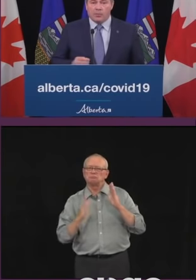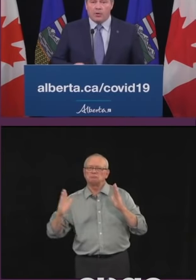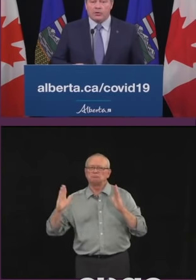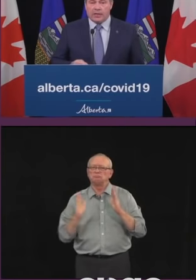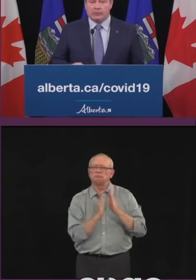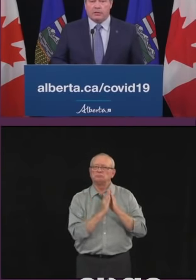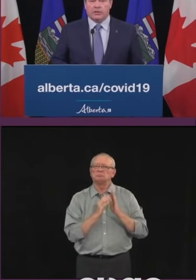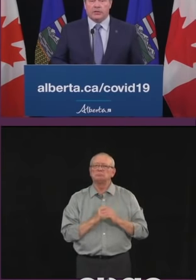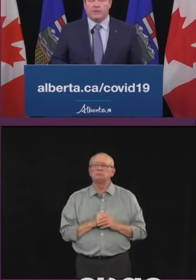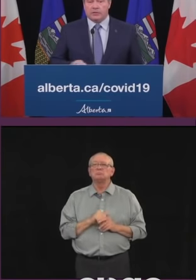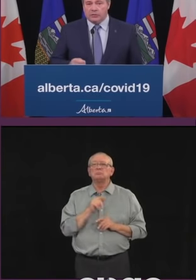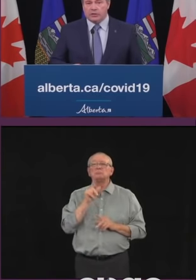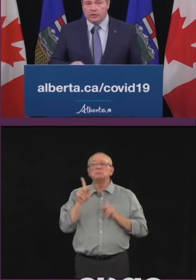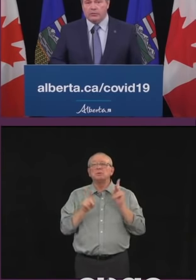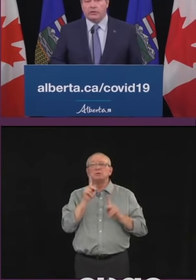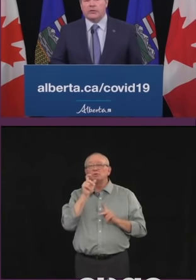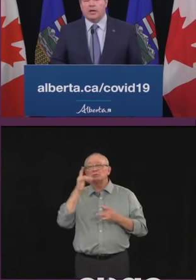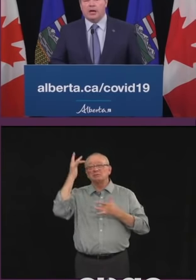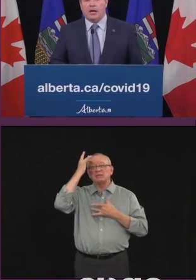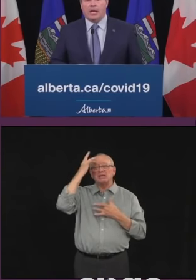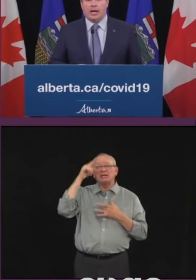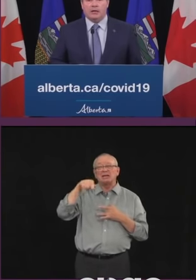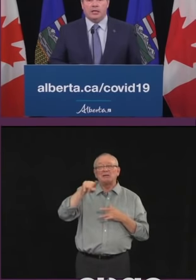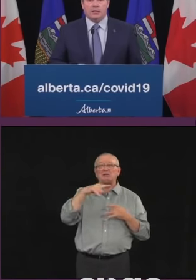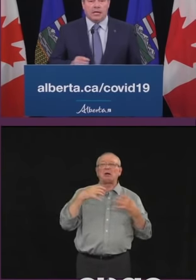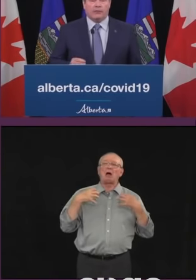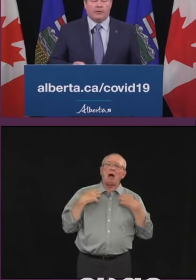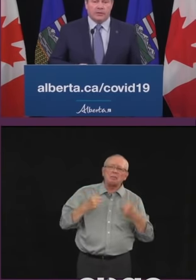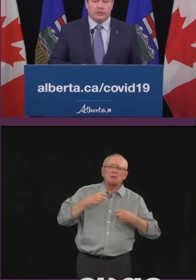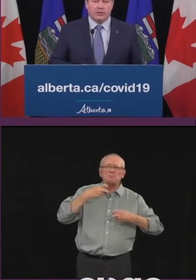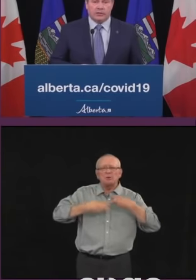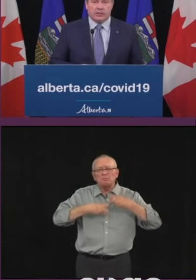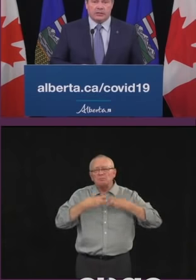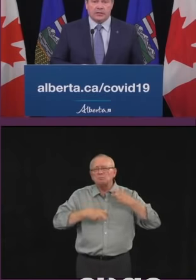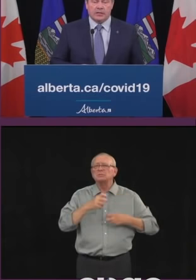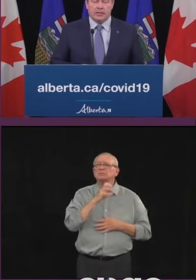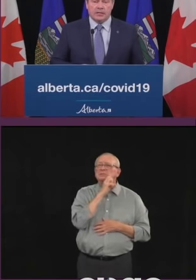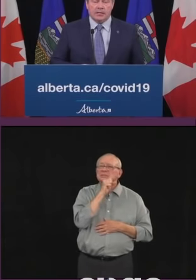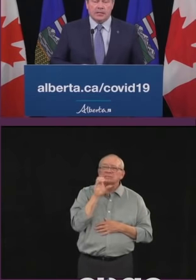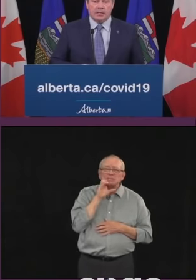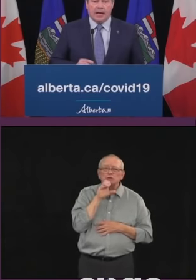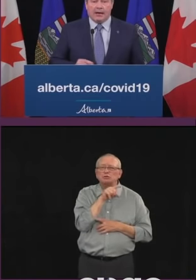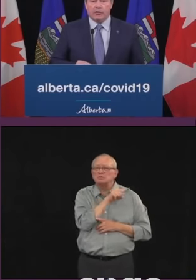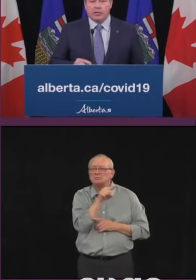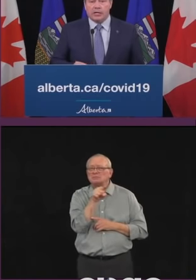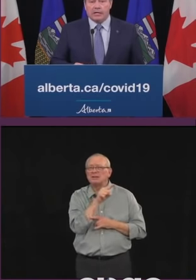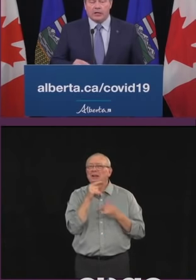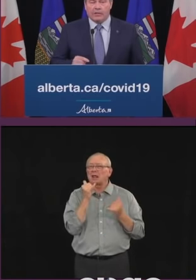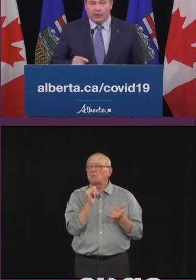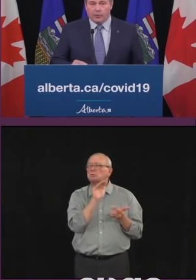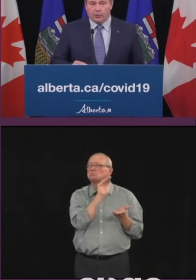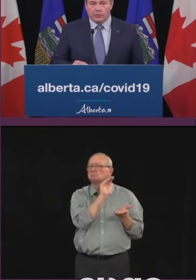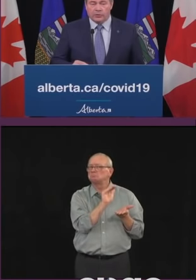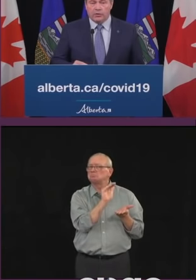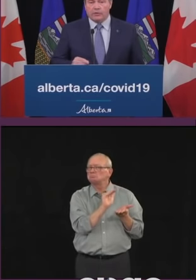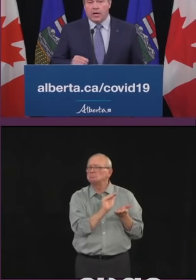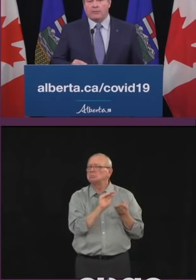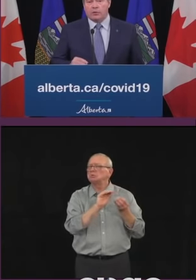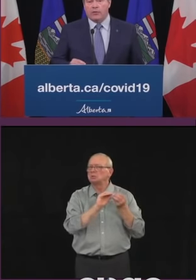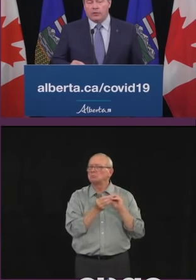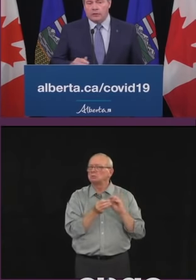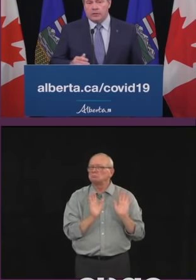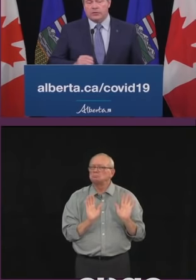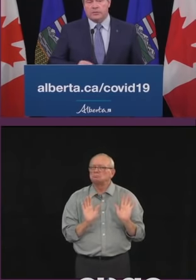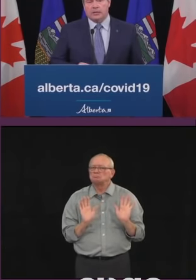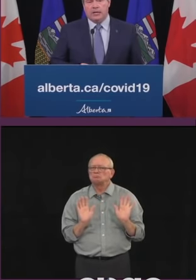who are most at risk of serious illness and death from this disease. The average age of Albertans who have